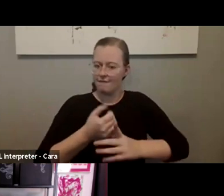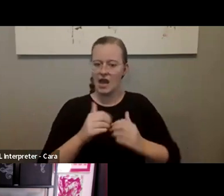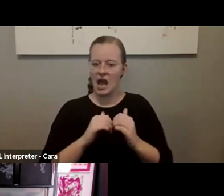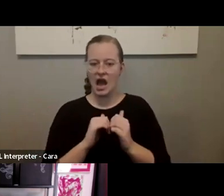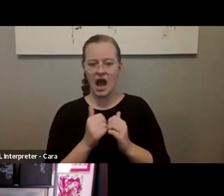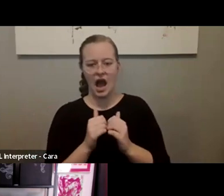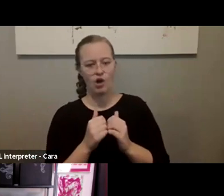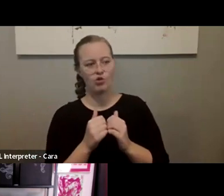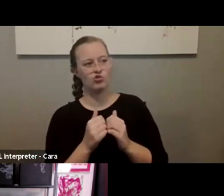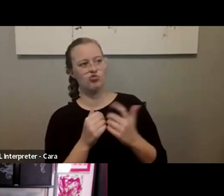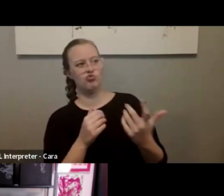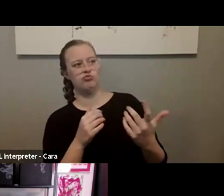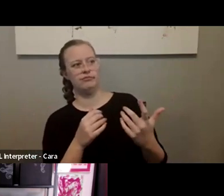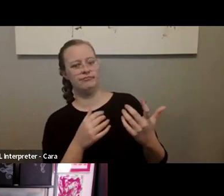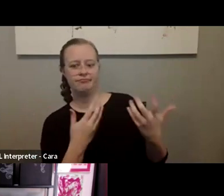priorities and goals.